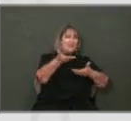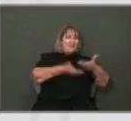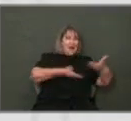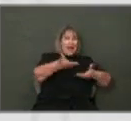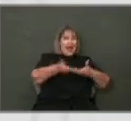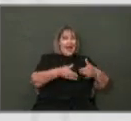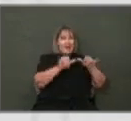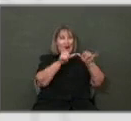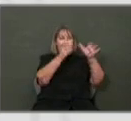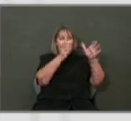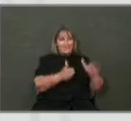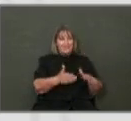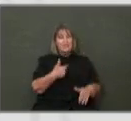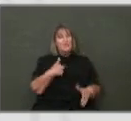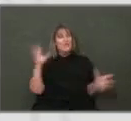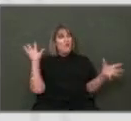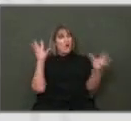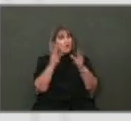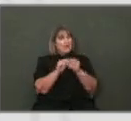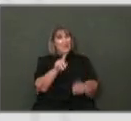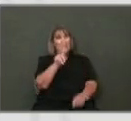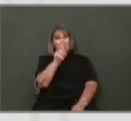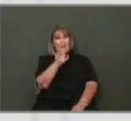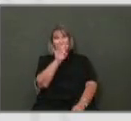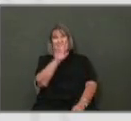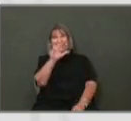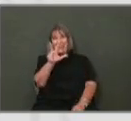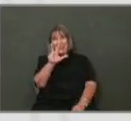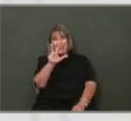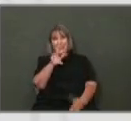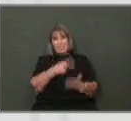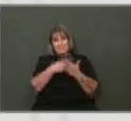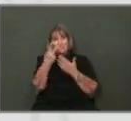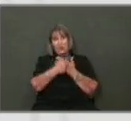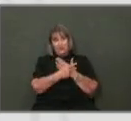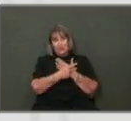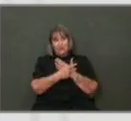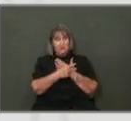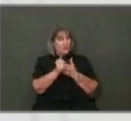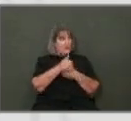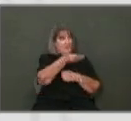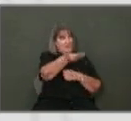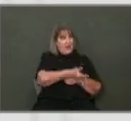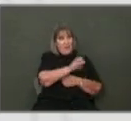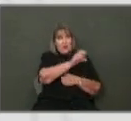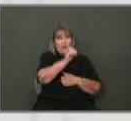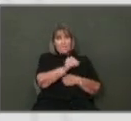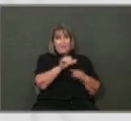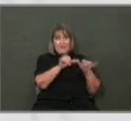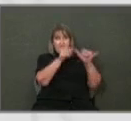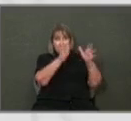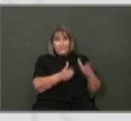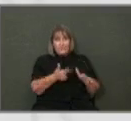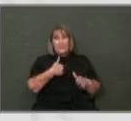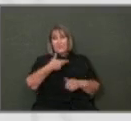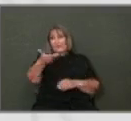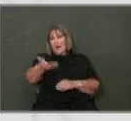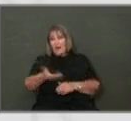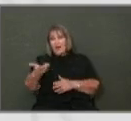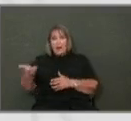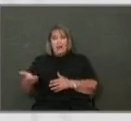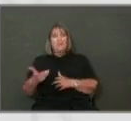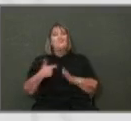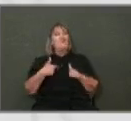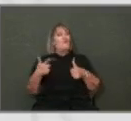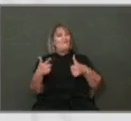for all 183 capital projects. And so that is something that we do all at once